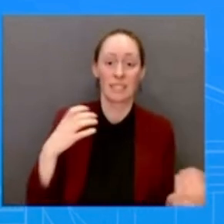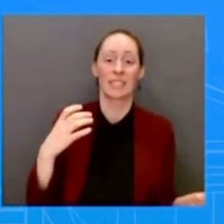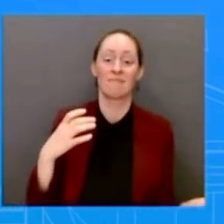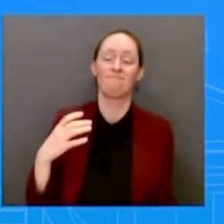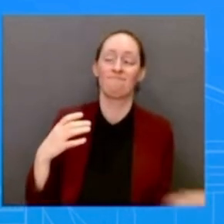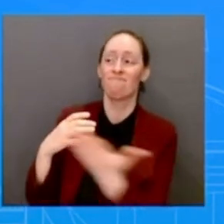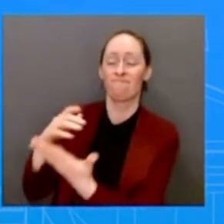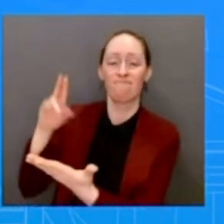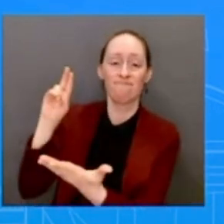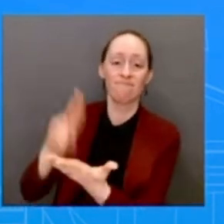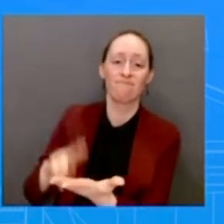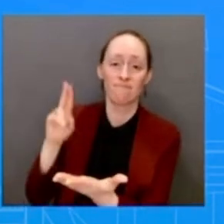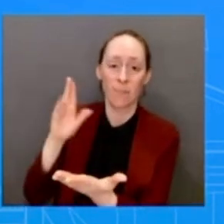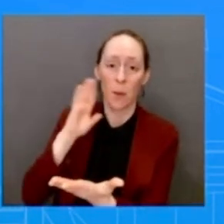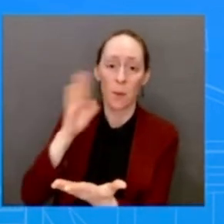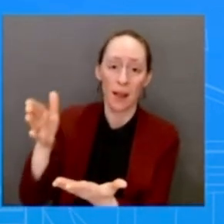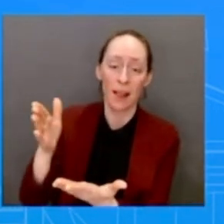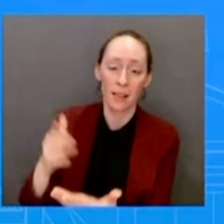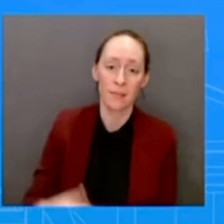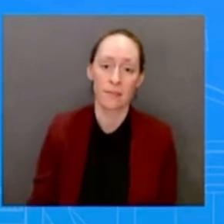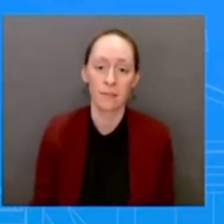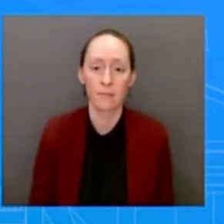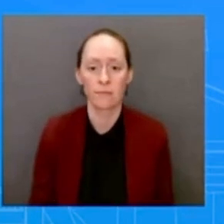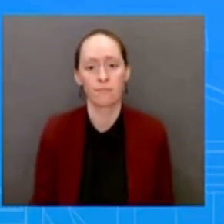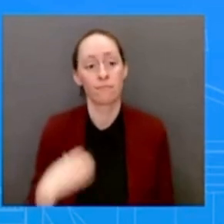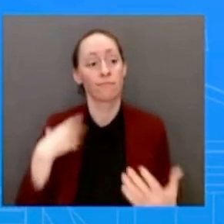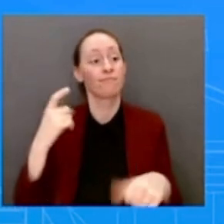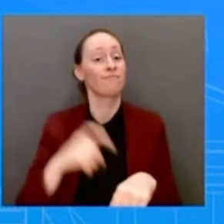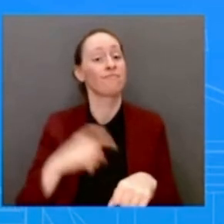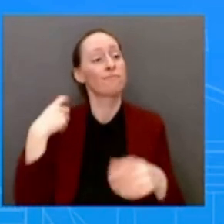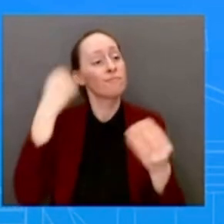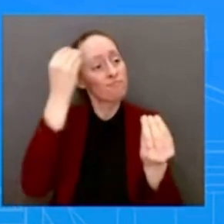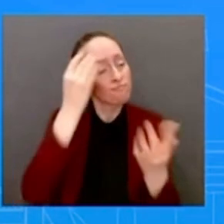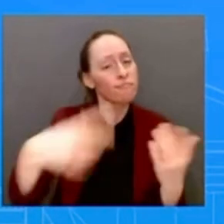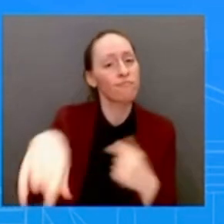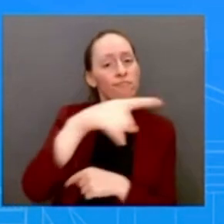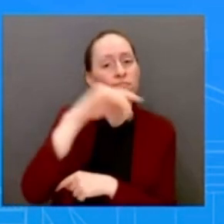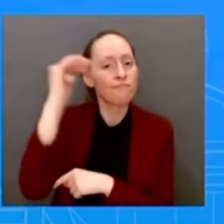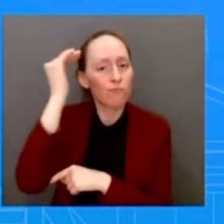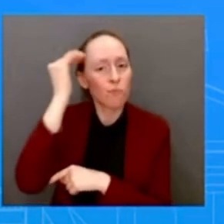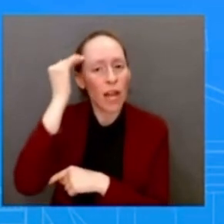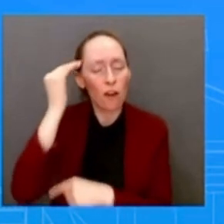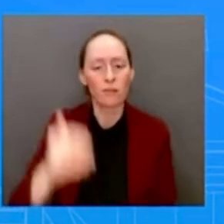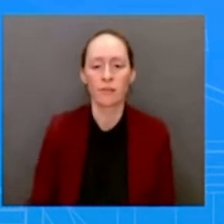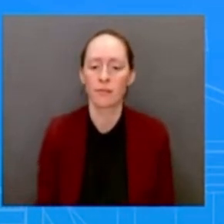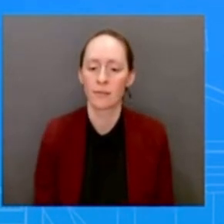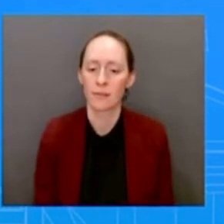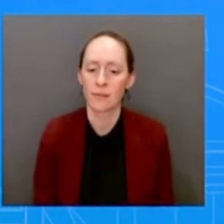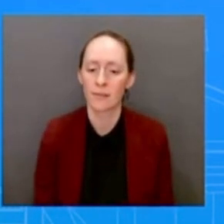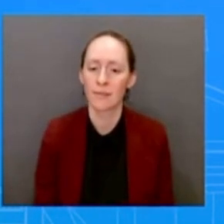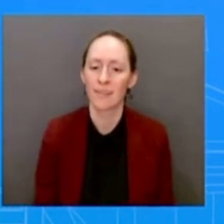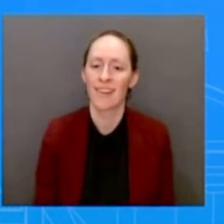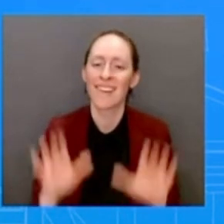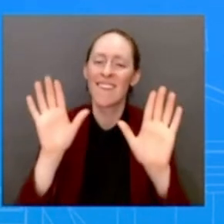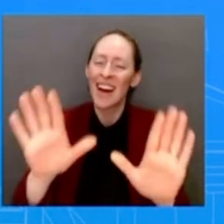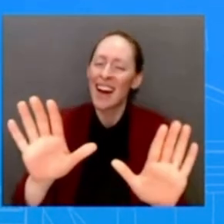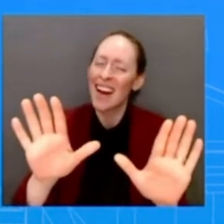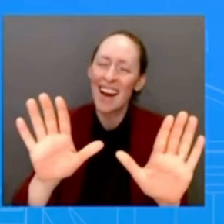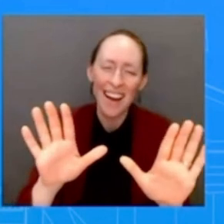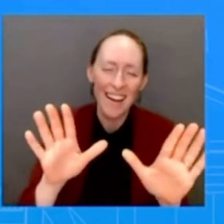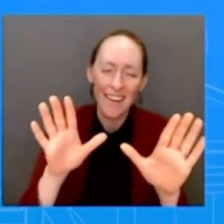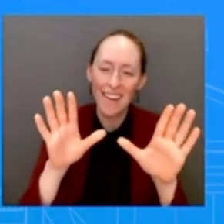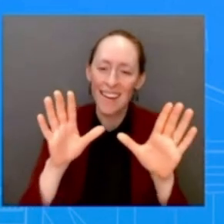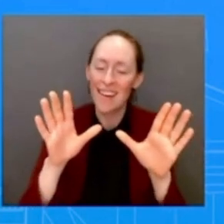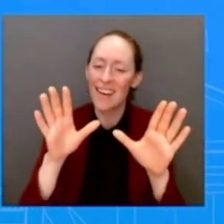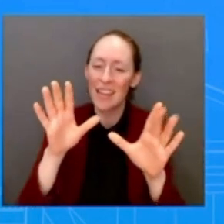president is on this legislation. But you... Wait, I'm sorry. It specifically says the word opposes.